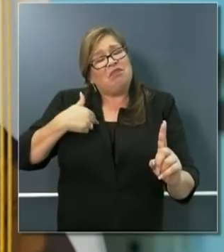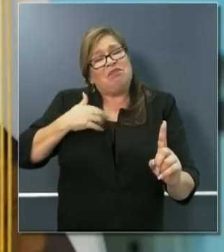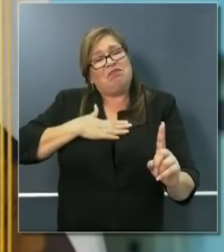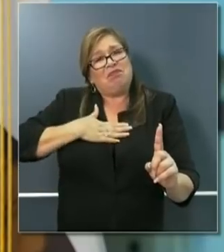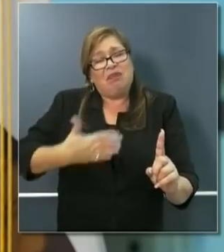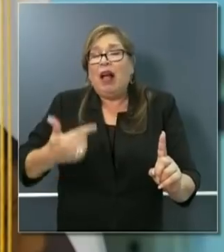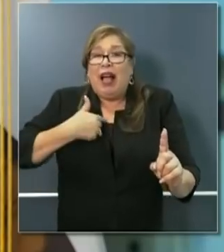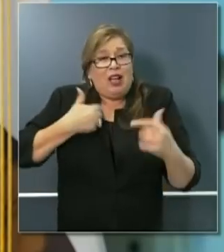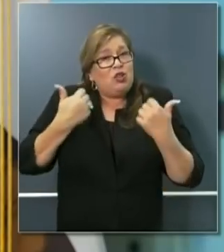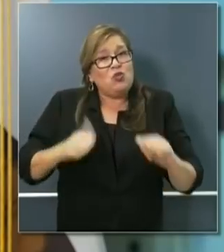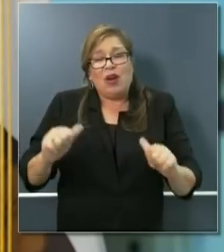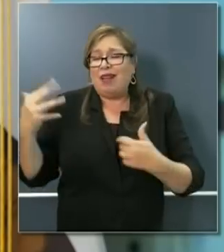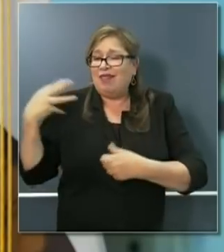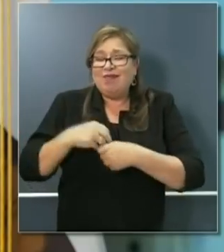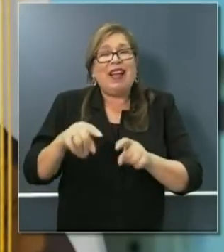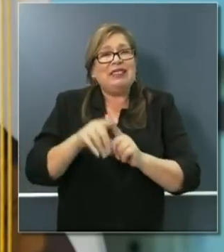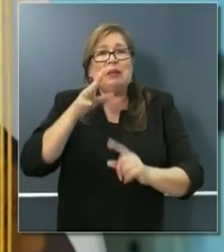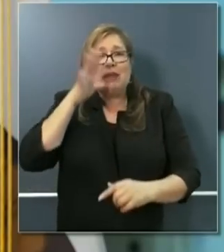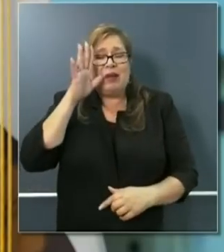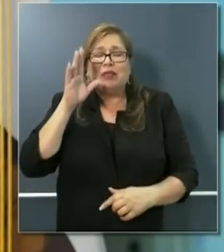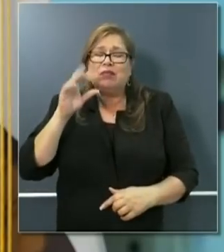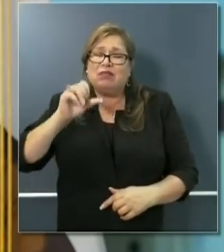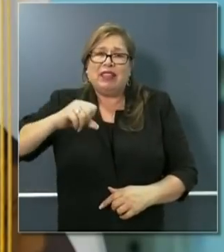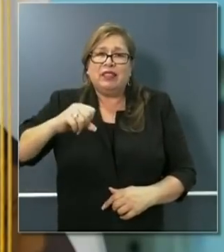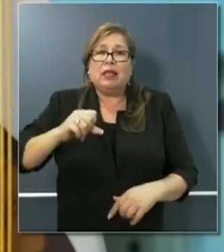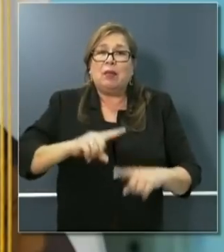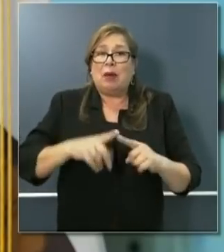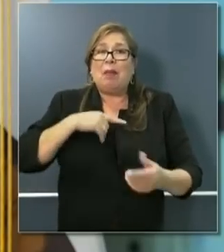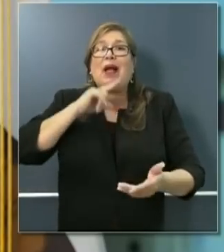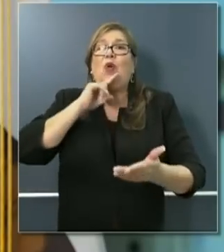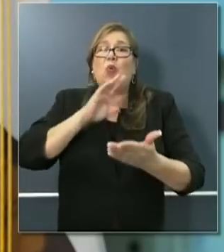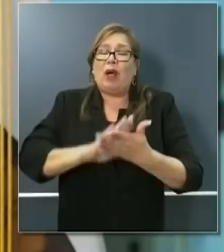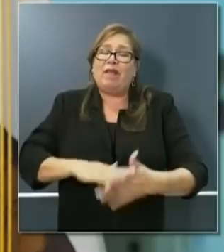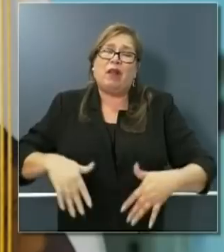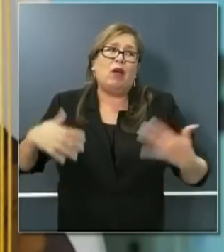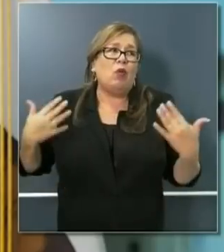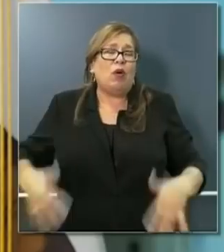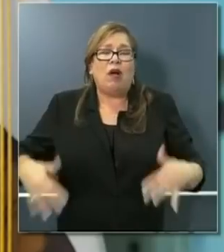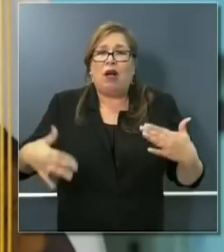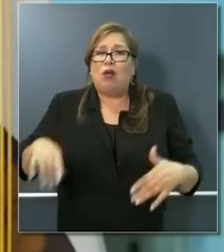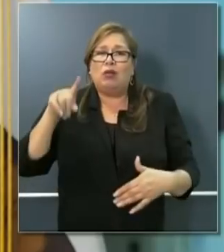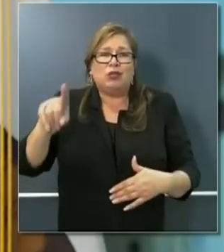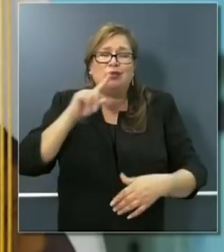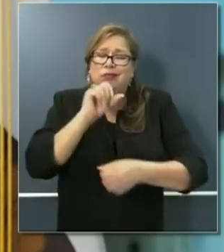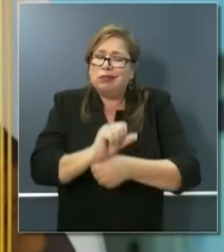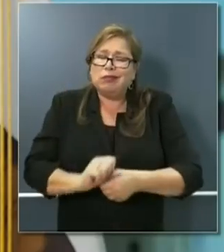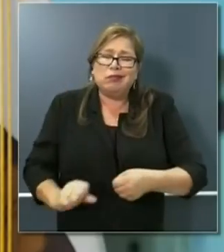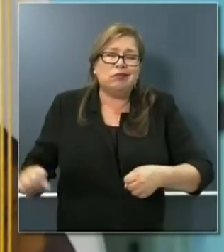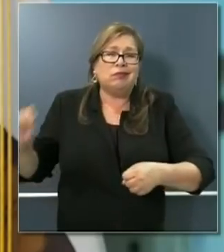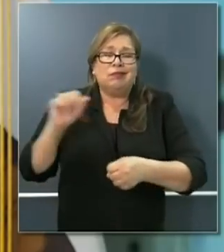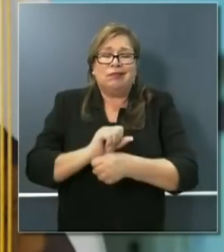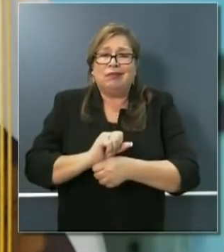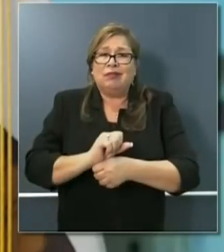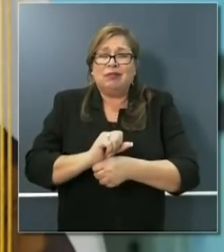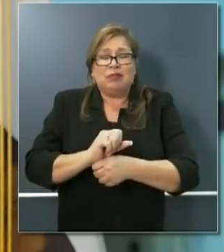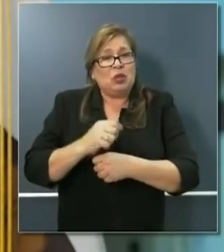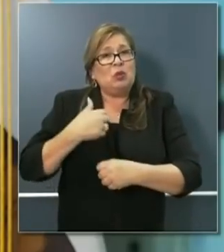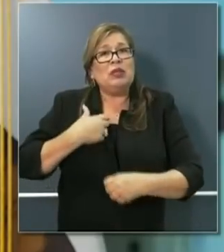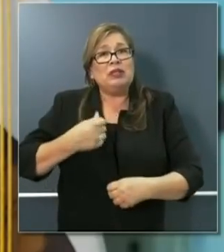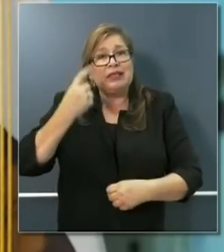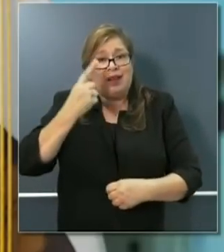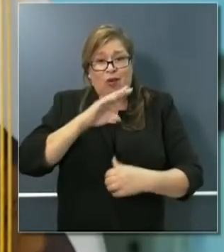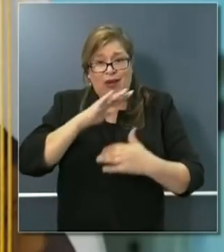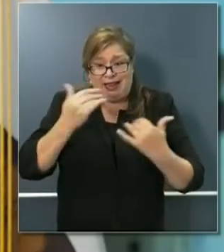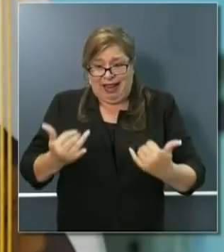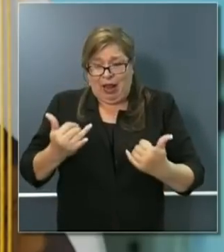as a parent, but my wife does an heroic amount of work. And the pressure that we